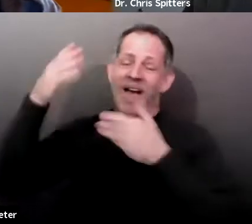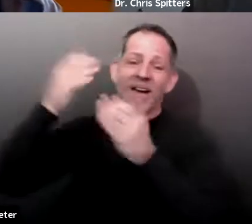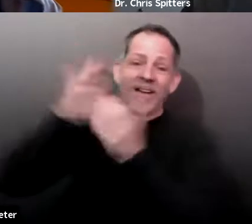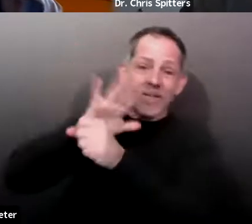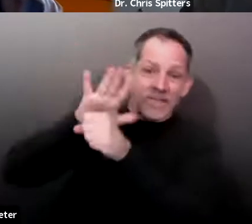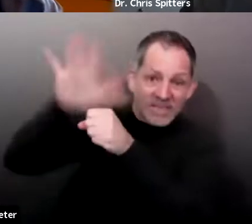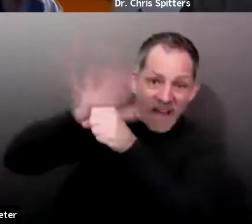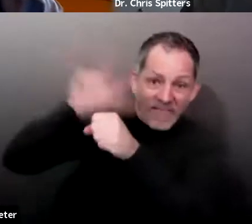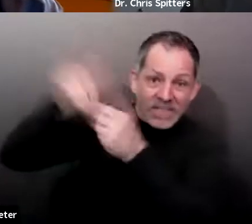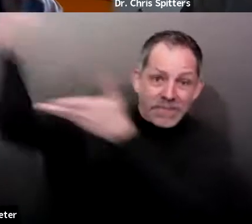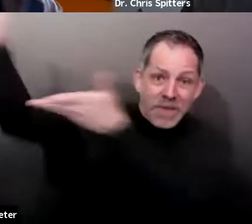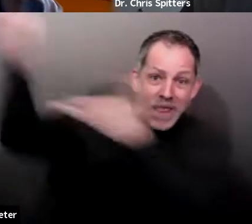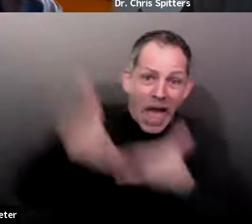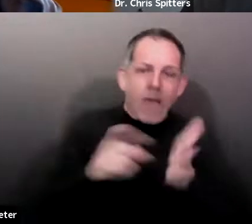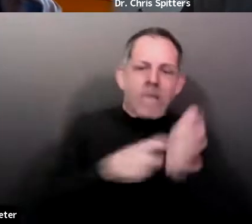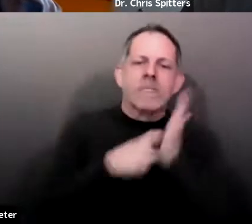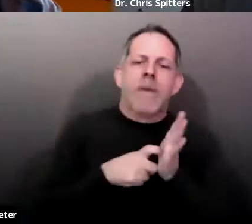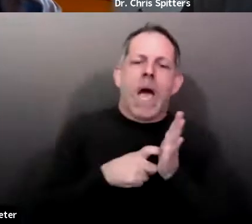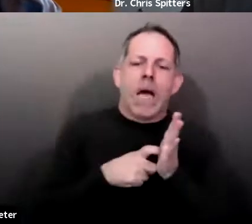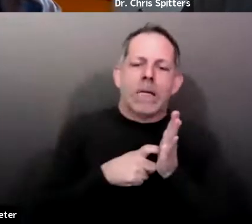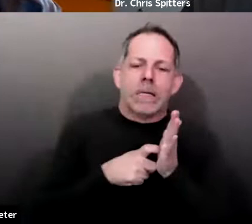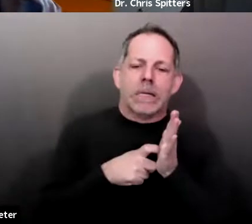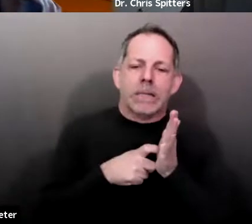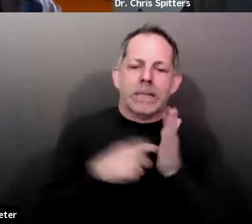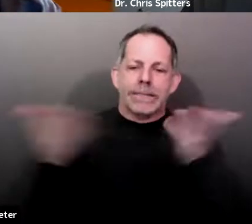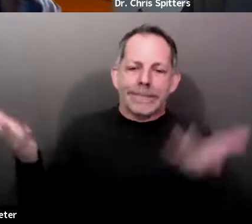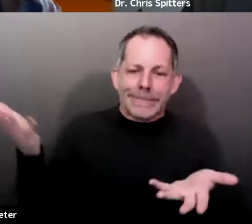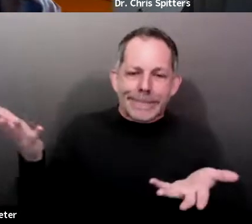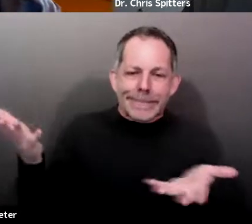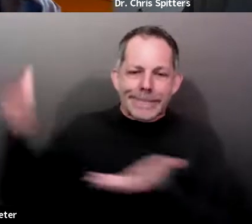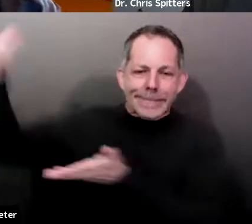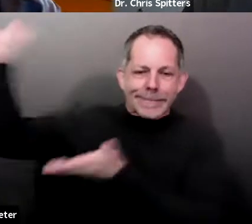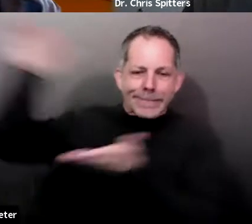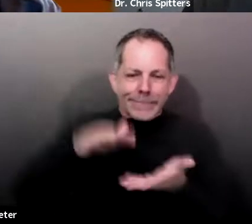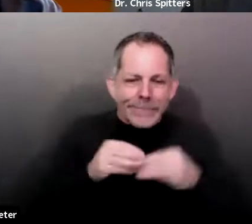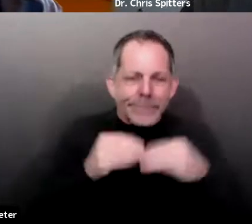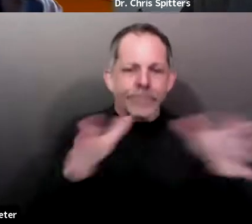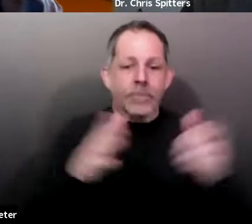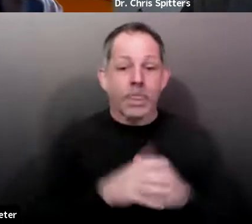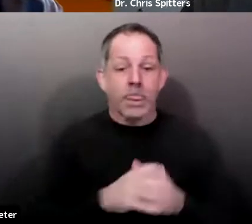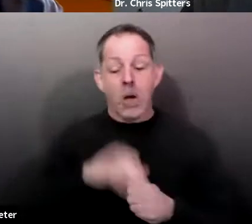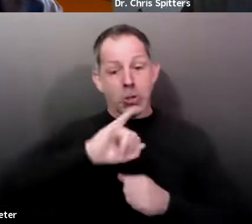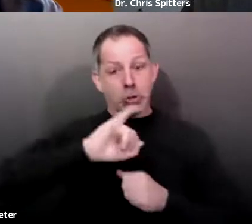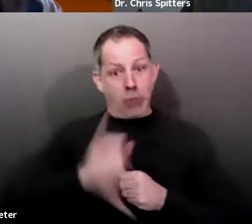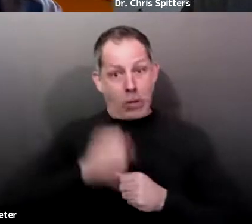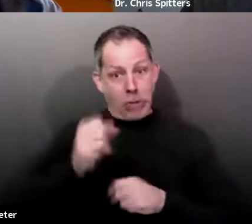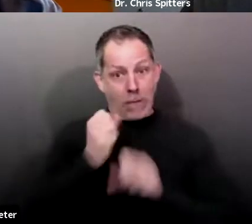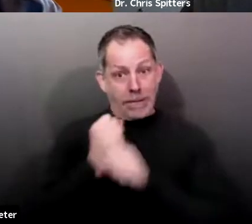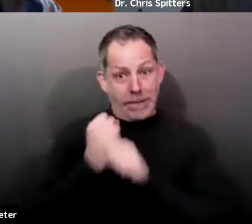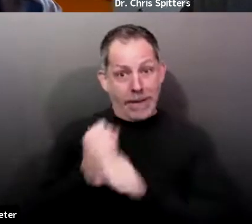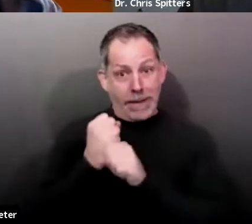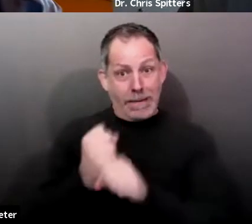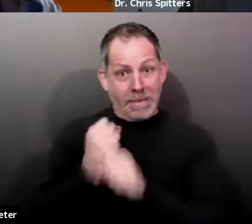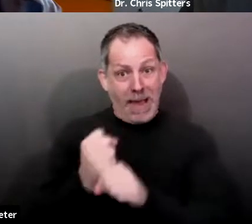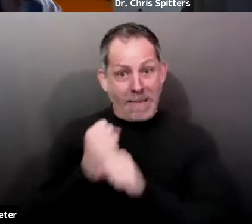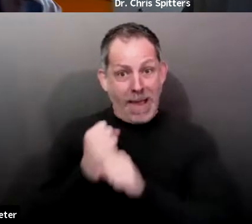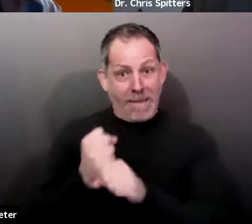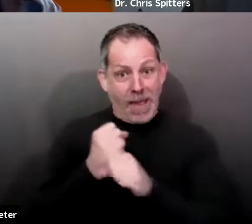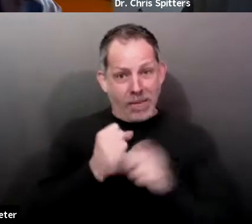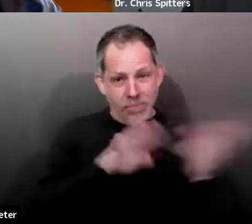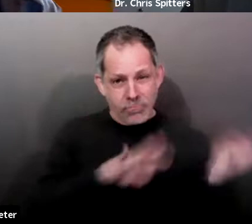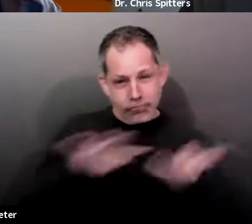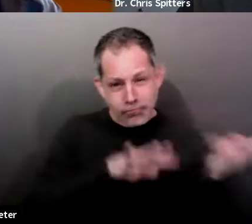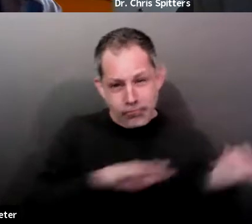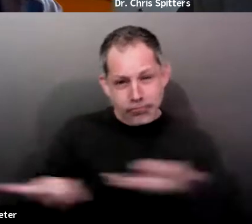as the Johnson and Johnson, uh, production ramps up that we should start seeing increased supplies of that. And then if we see an